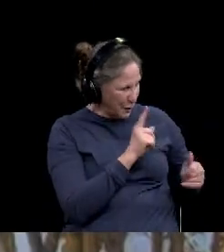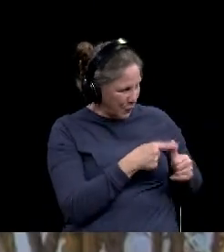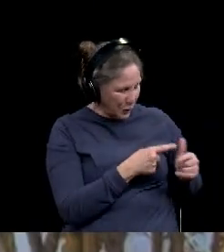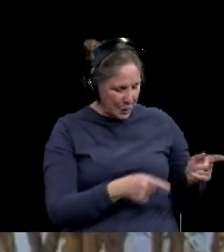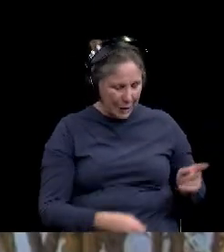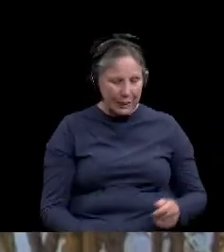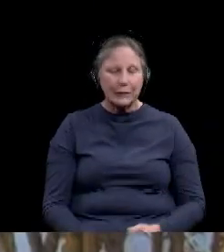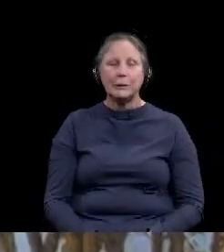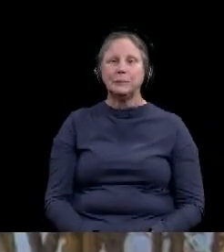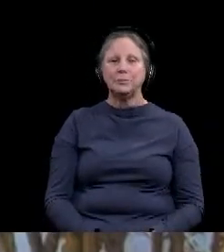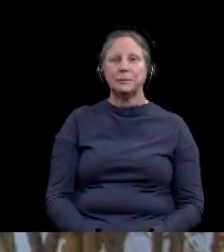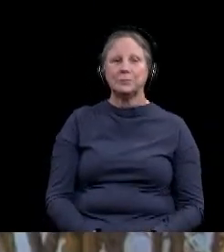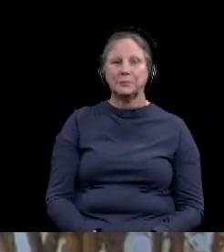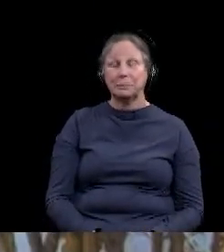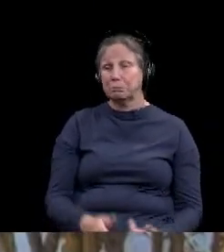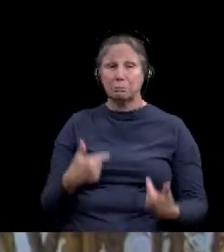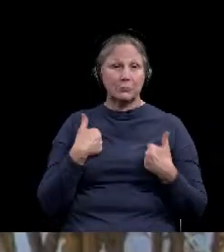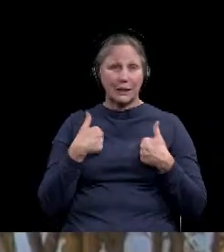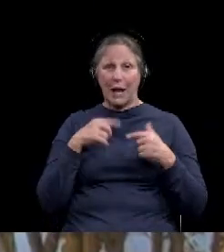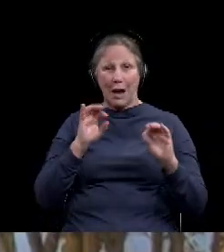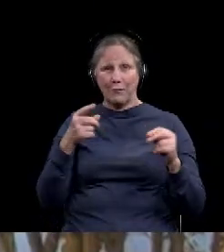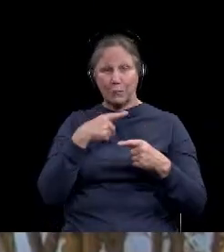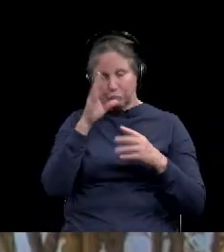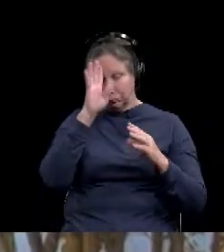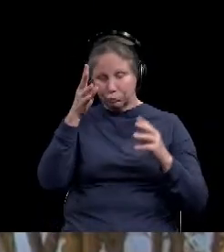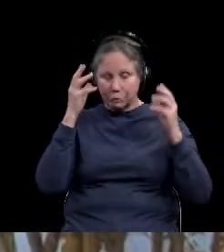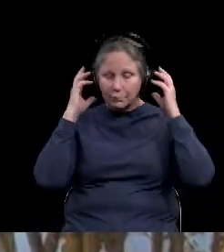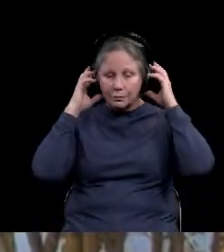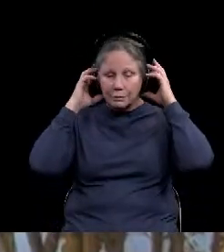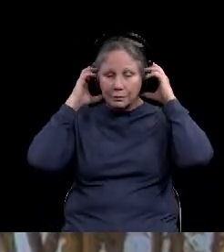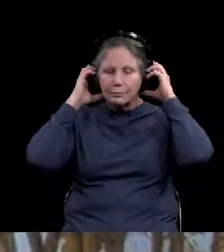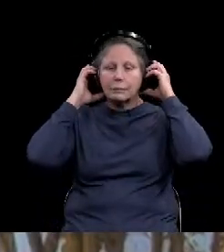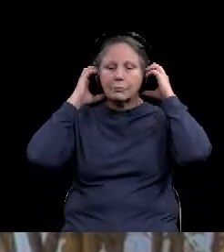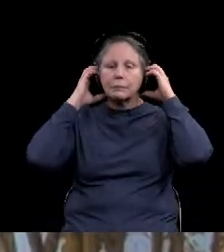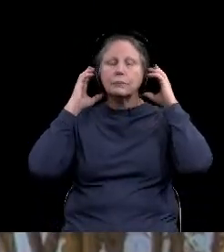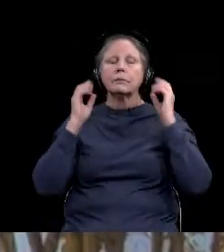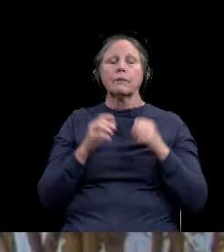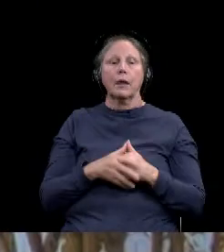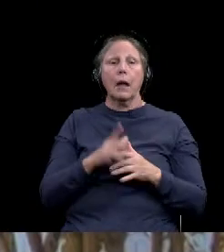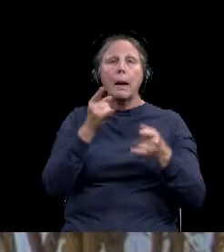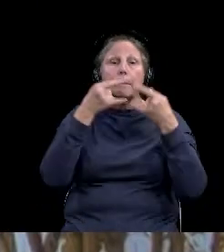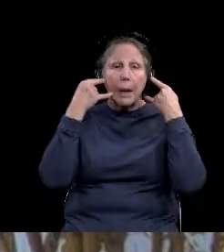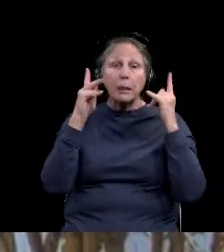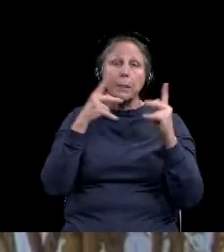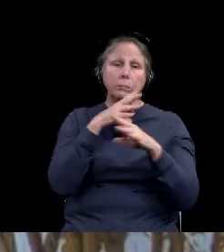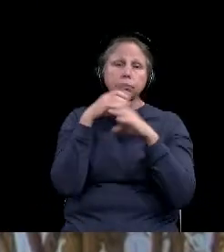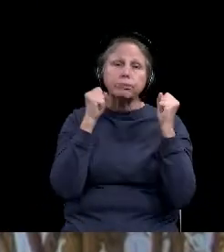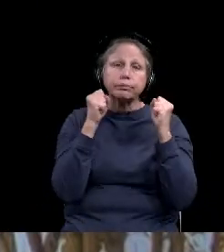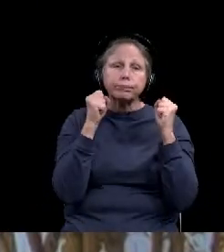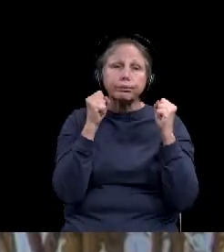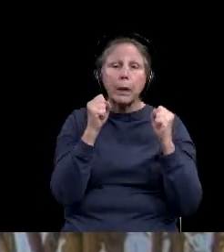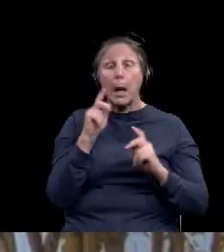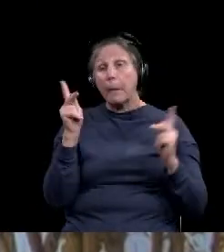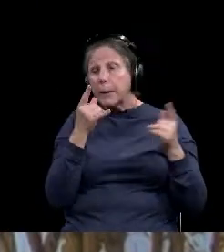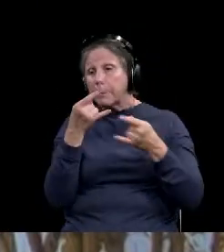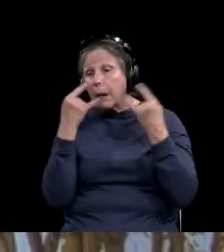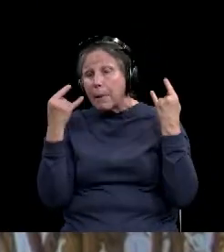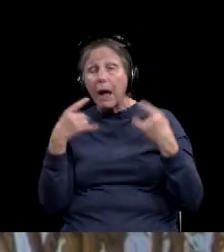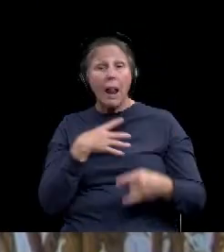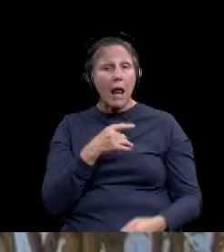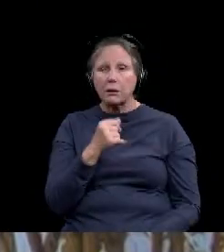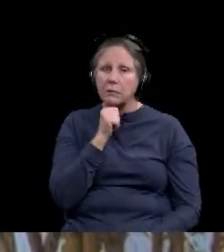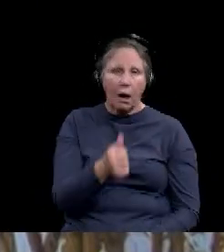first. Uh, I, uh, you know, everybody's tired of wearing masks. Nobody likes wearing these masks.